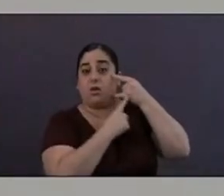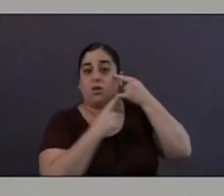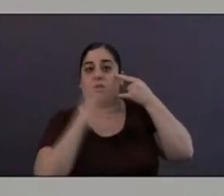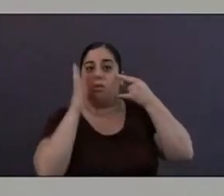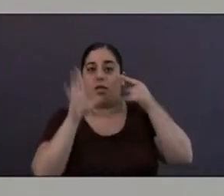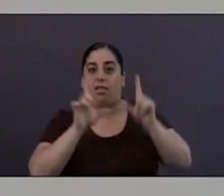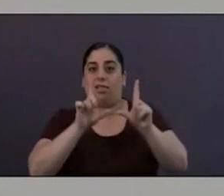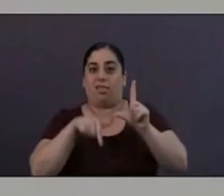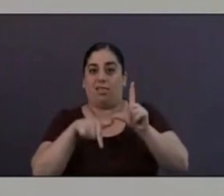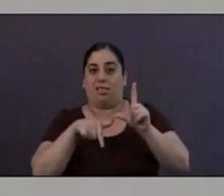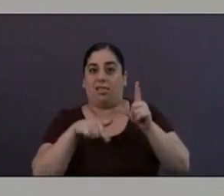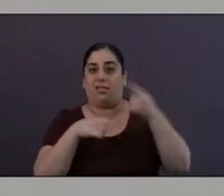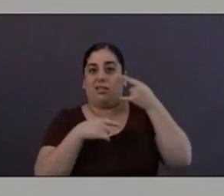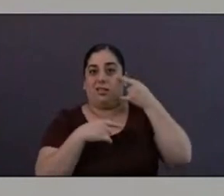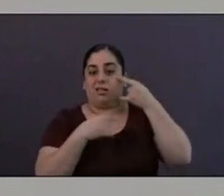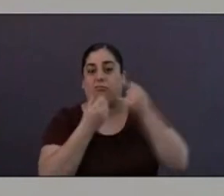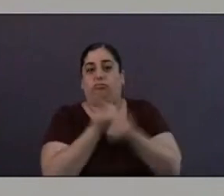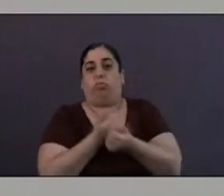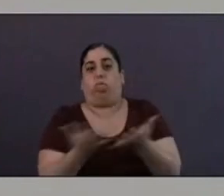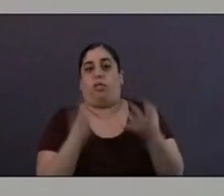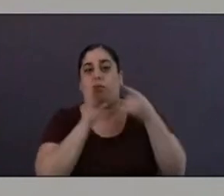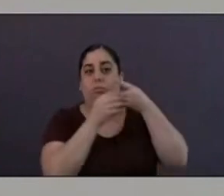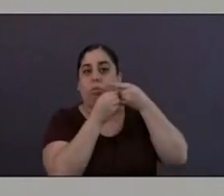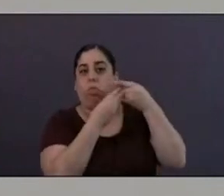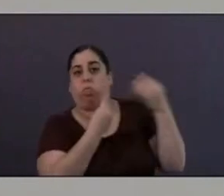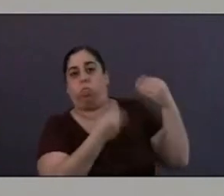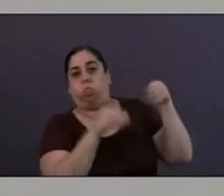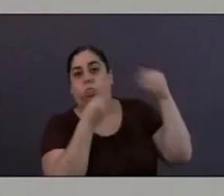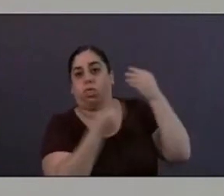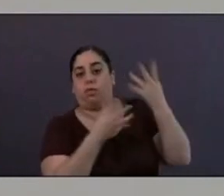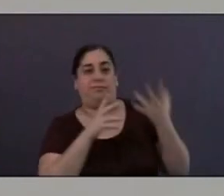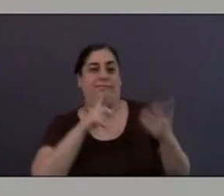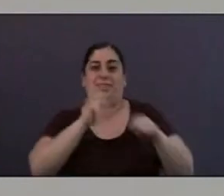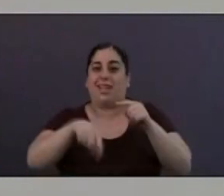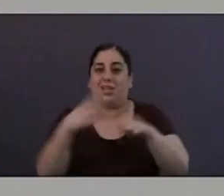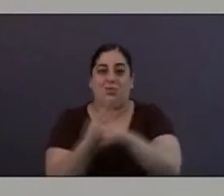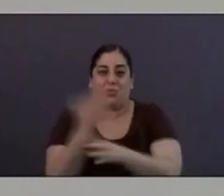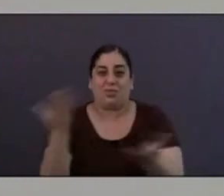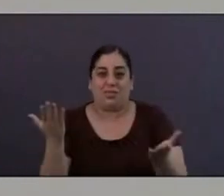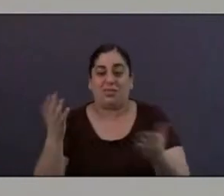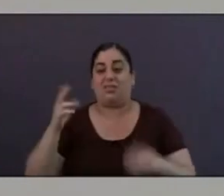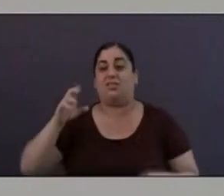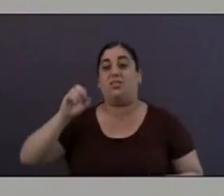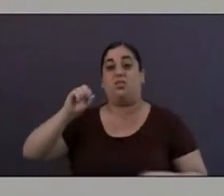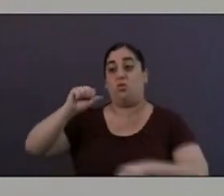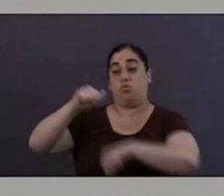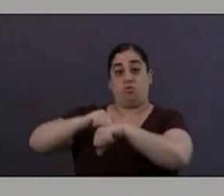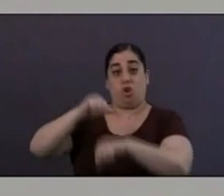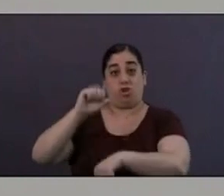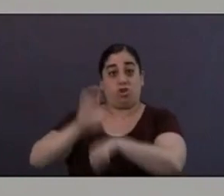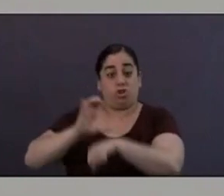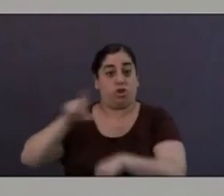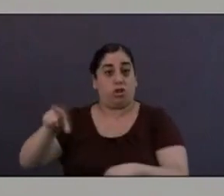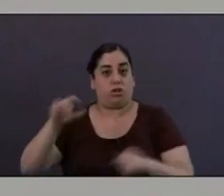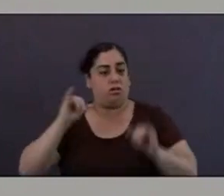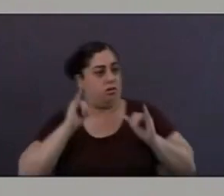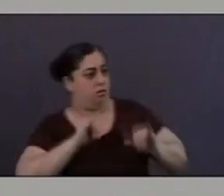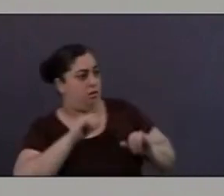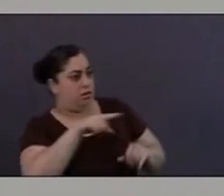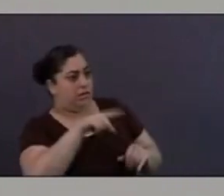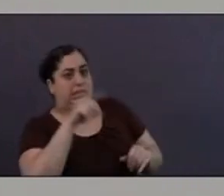for our hospital workers. So the congregation at the Rock Church stepped up. They set a goal of